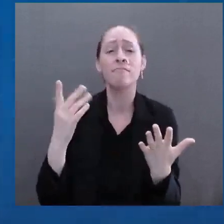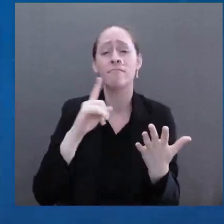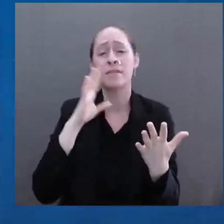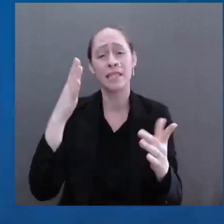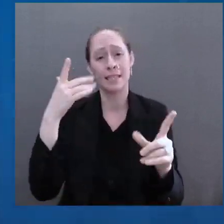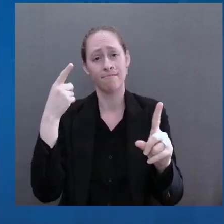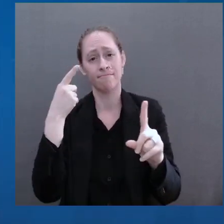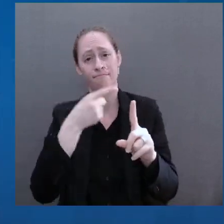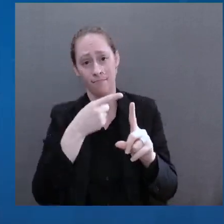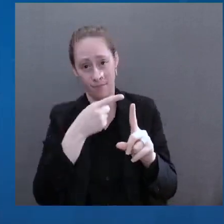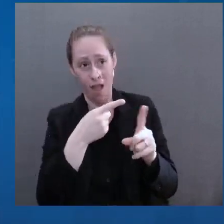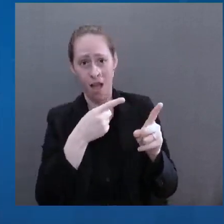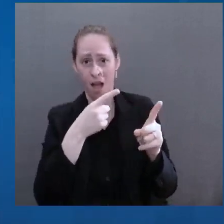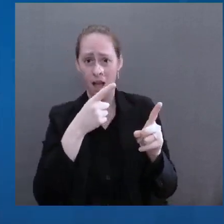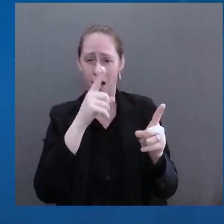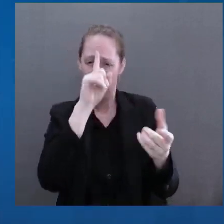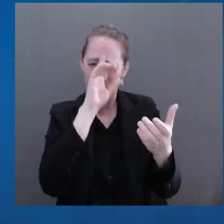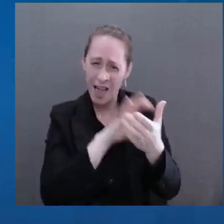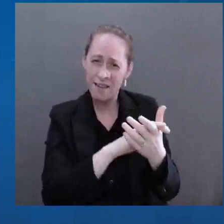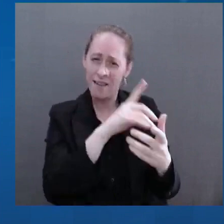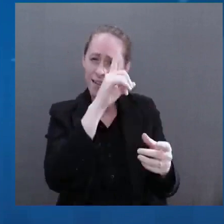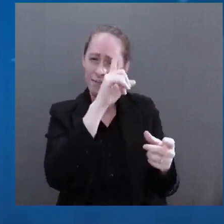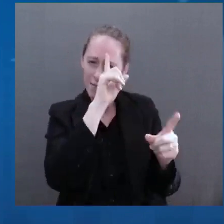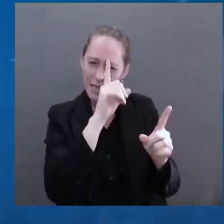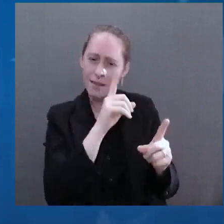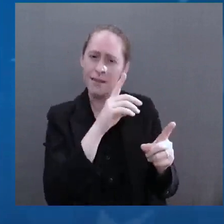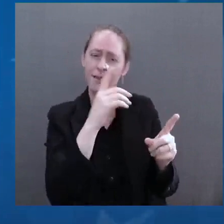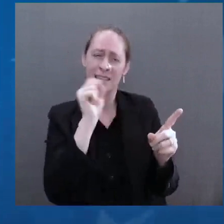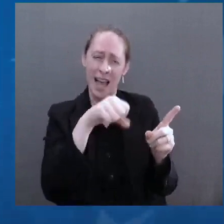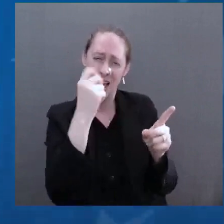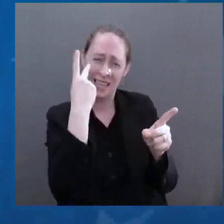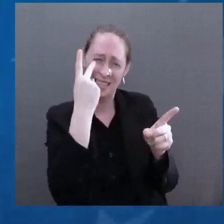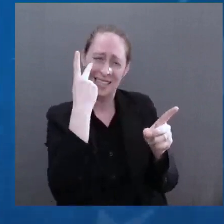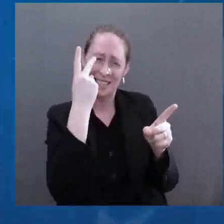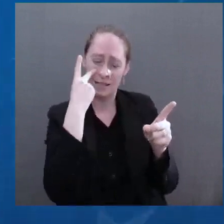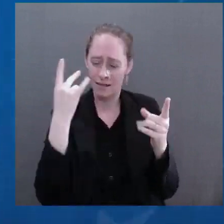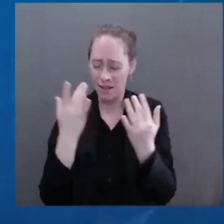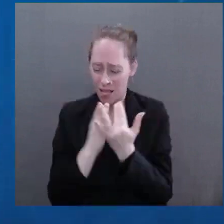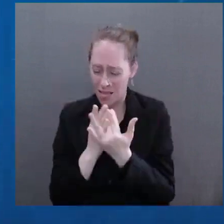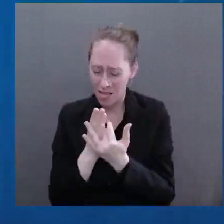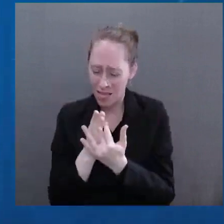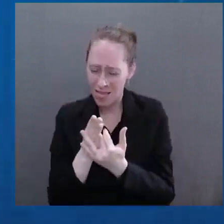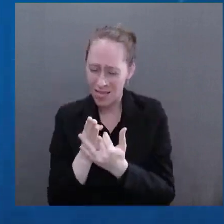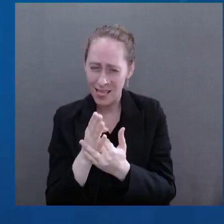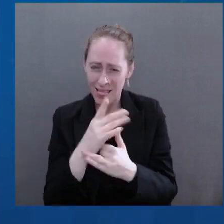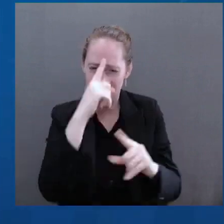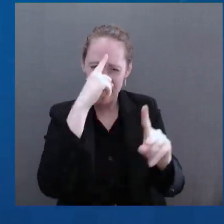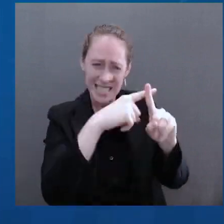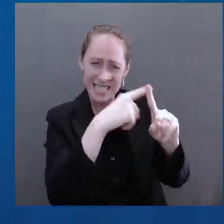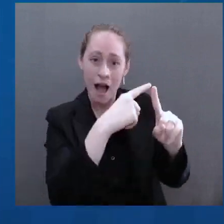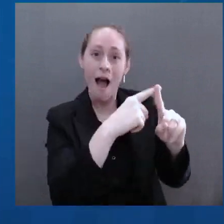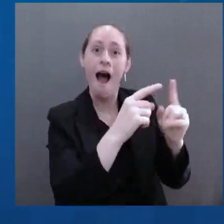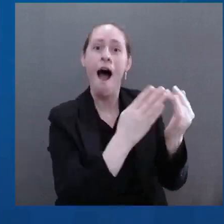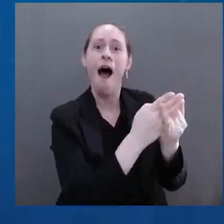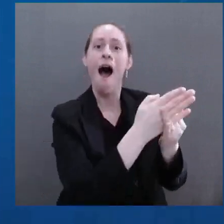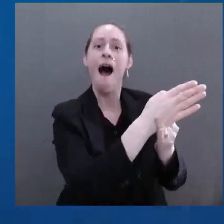Soviet Union collapsed and Poland and Central and Eastern Europe would soon be free.